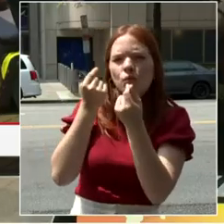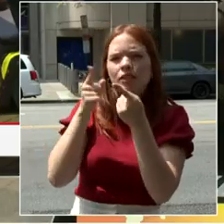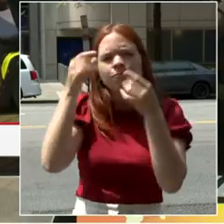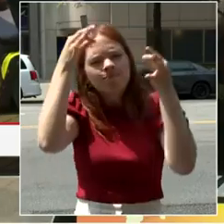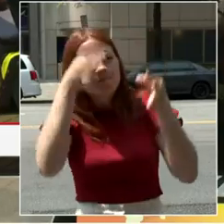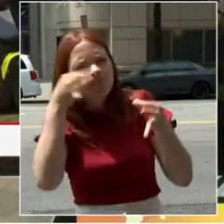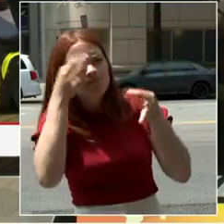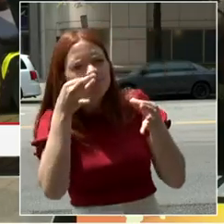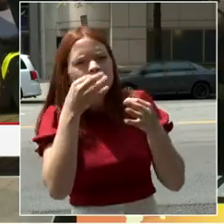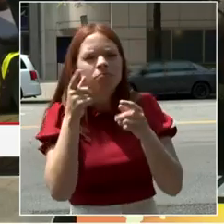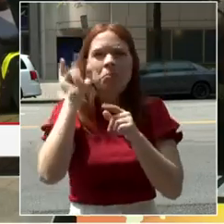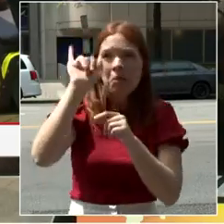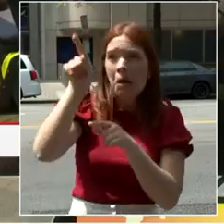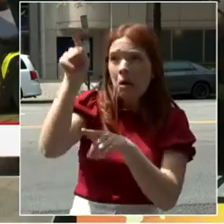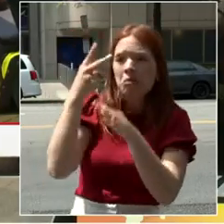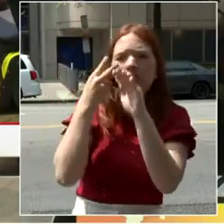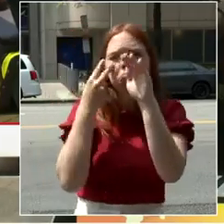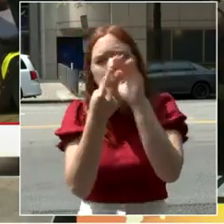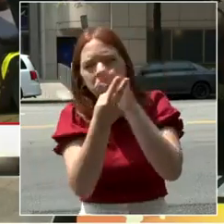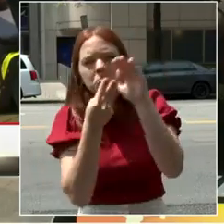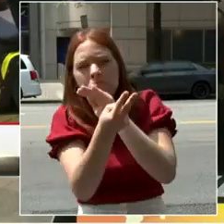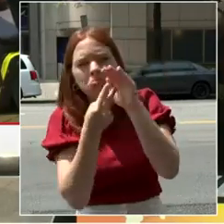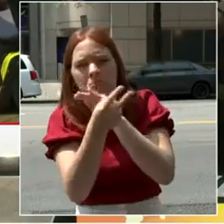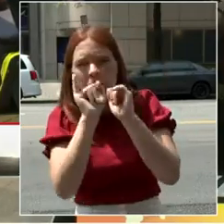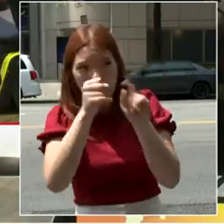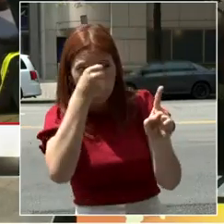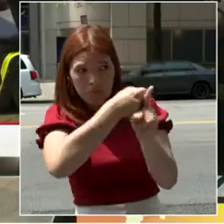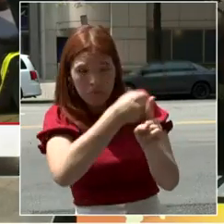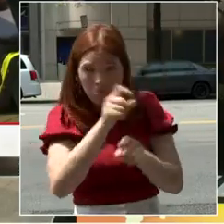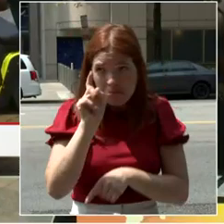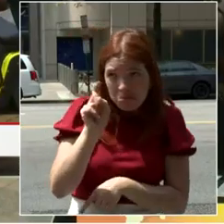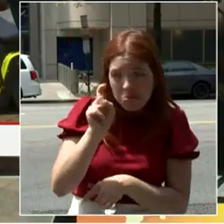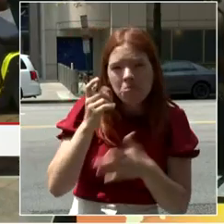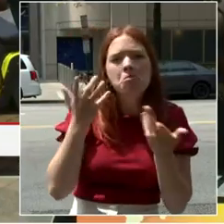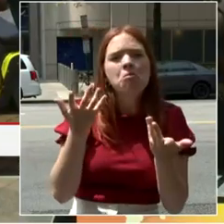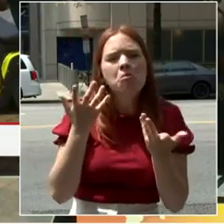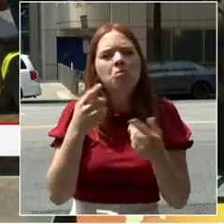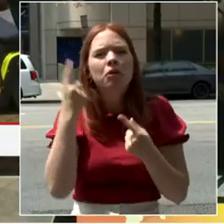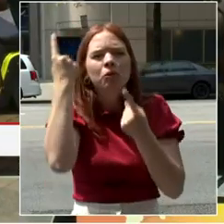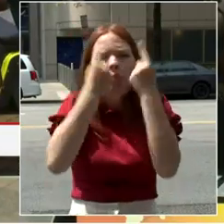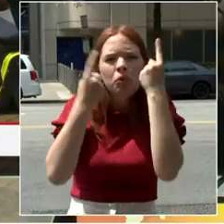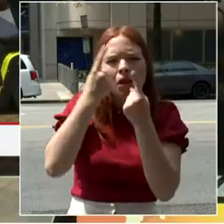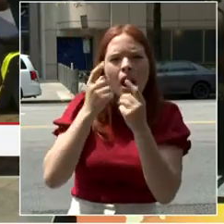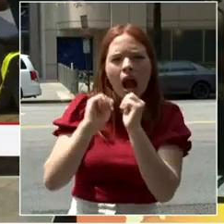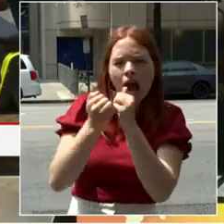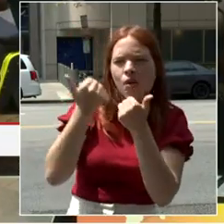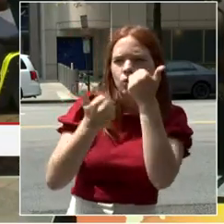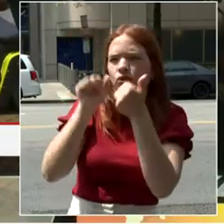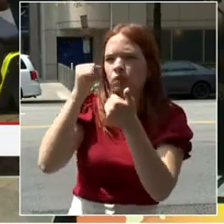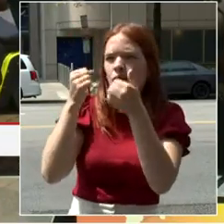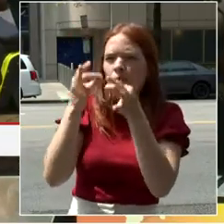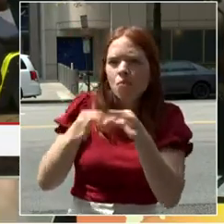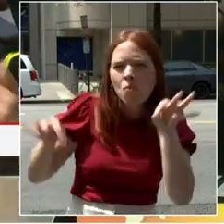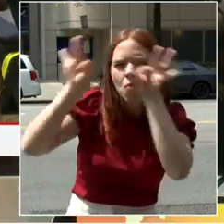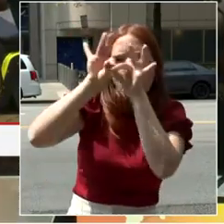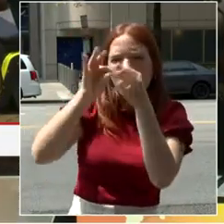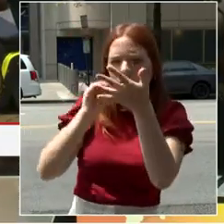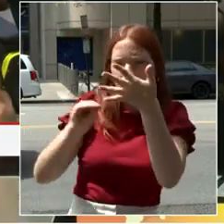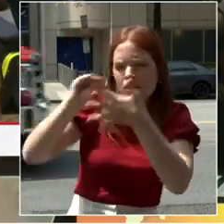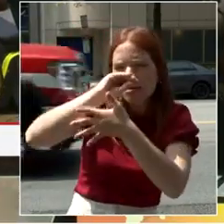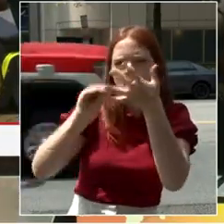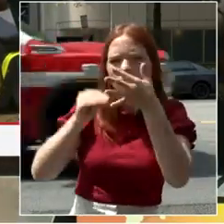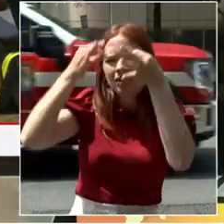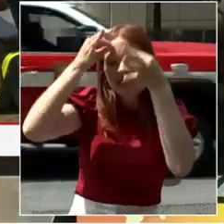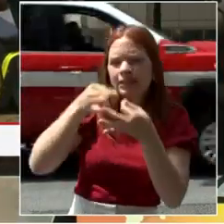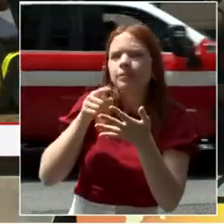We'll prioritize accordingly and then recommend a roadmap for implementation. This is expected to